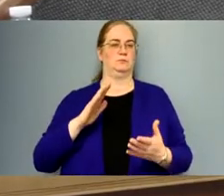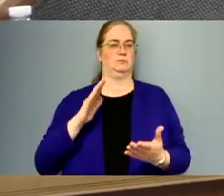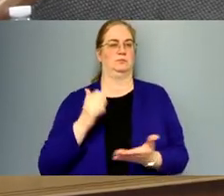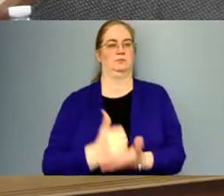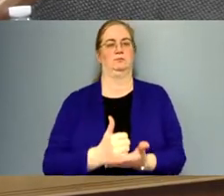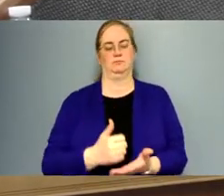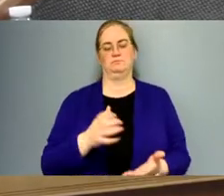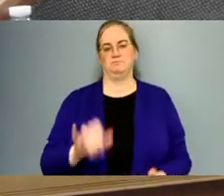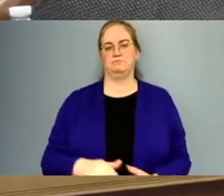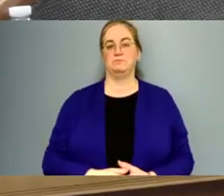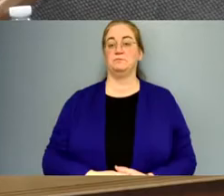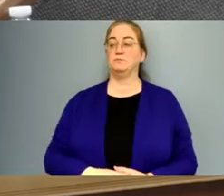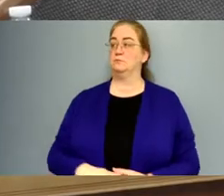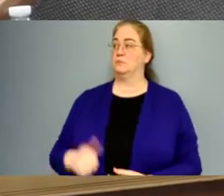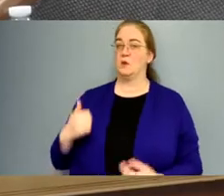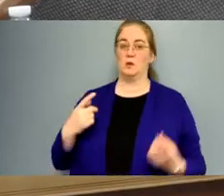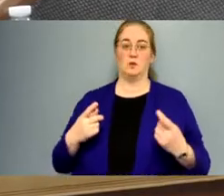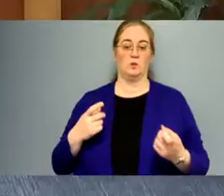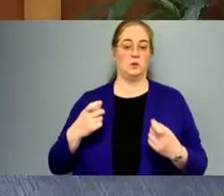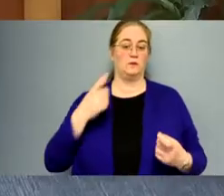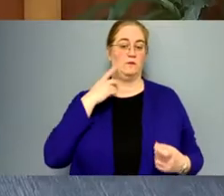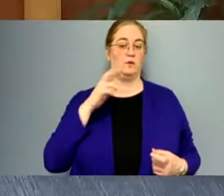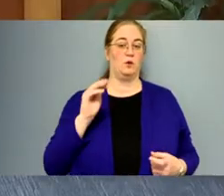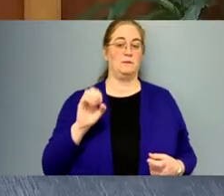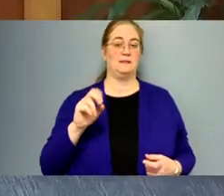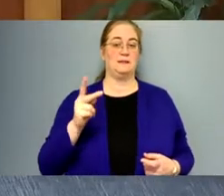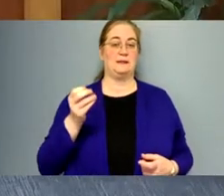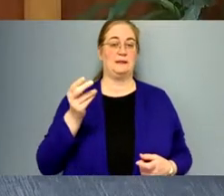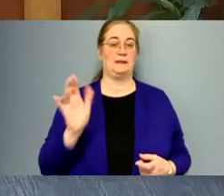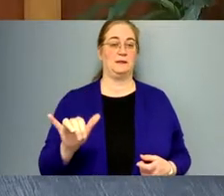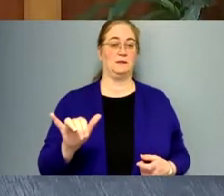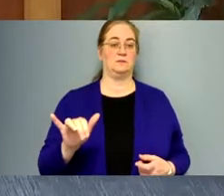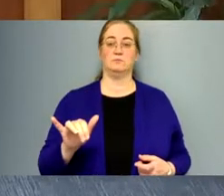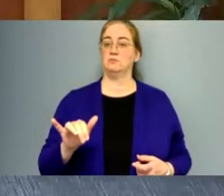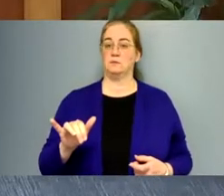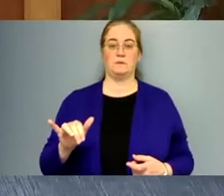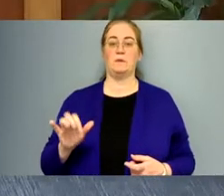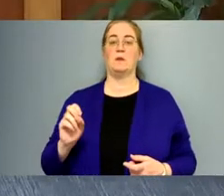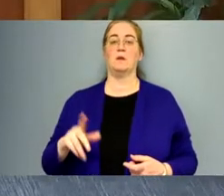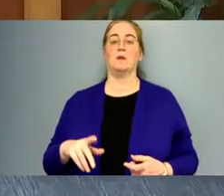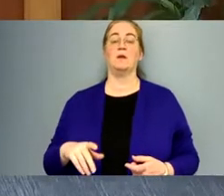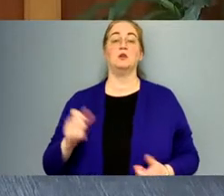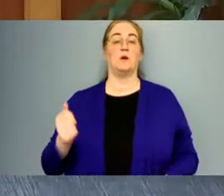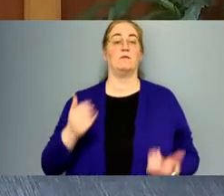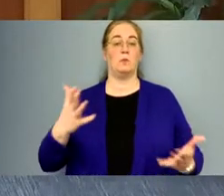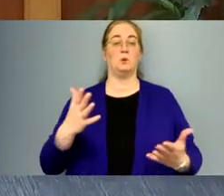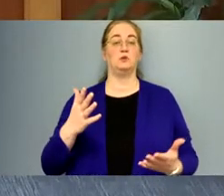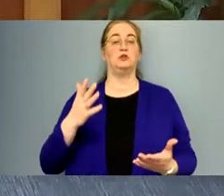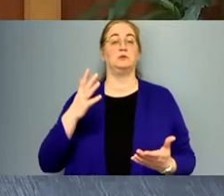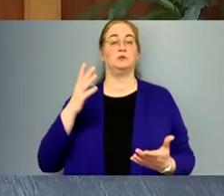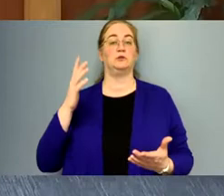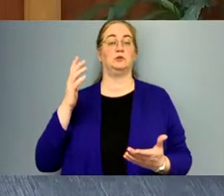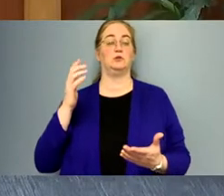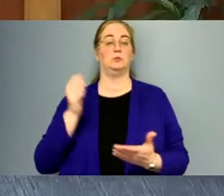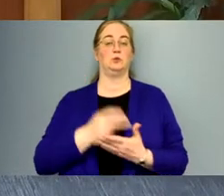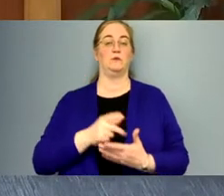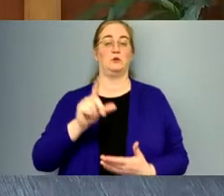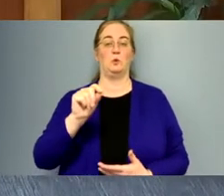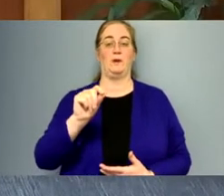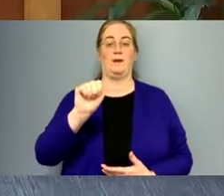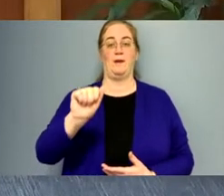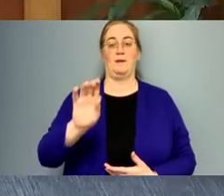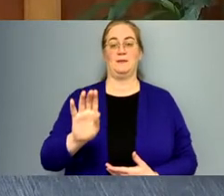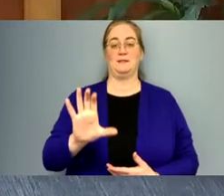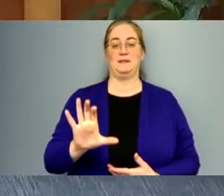All right. Thank you. Other questions for Ms. Kenny? No. Okay. Is there a motion then for item 20, A, B,